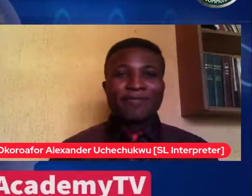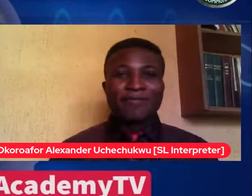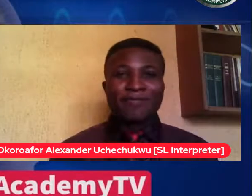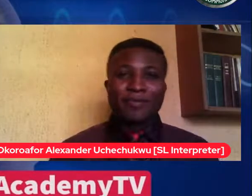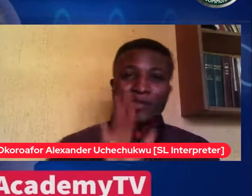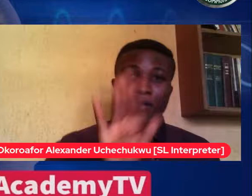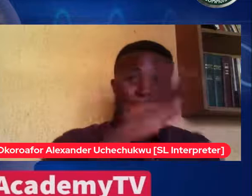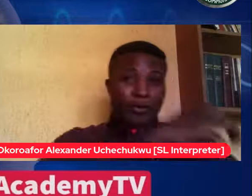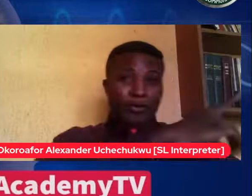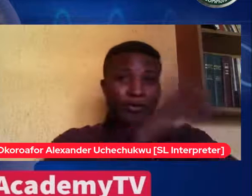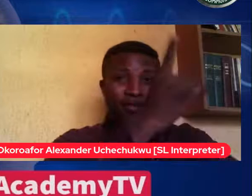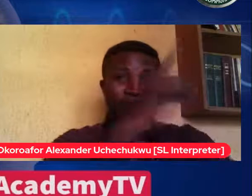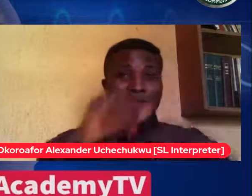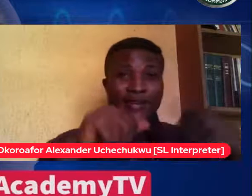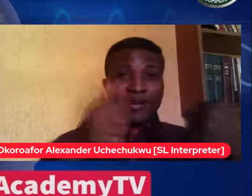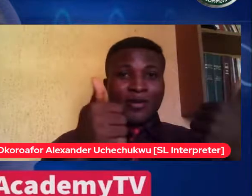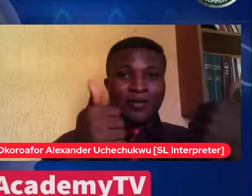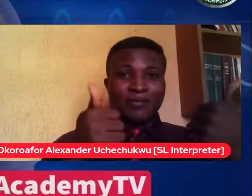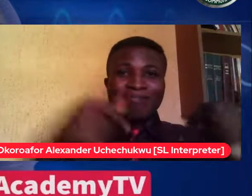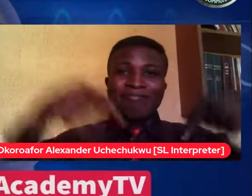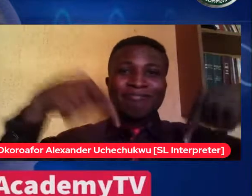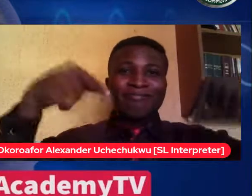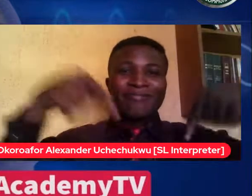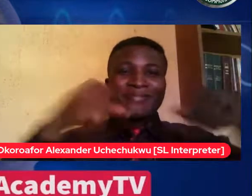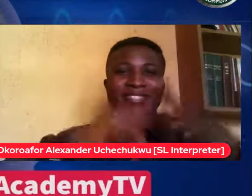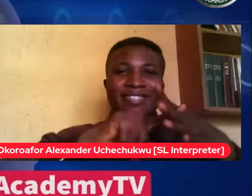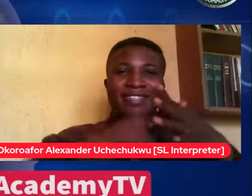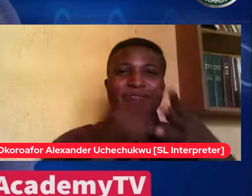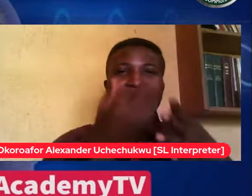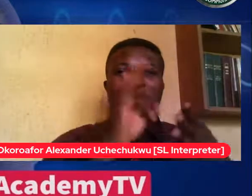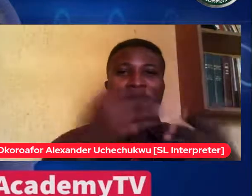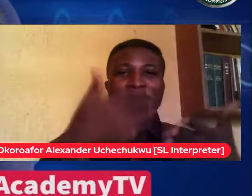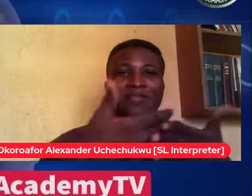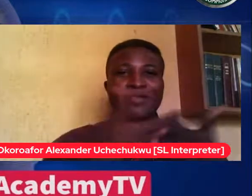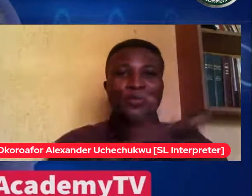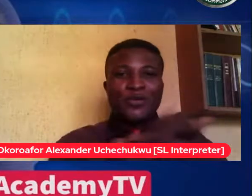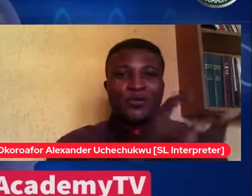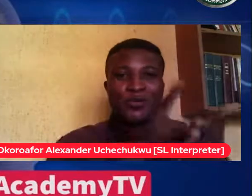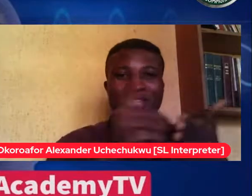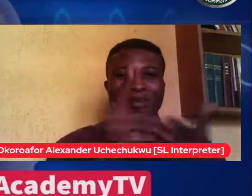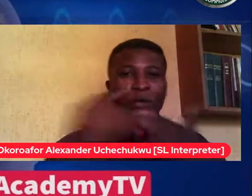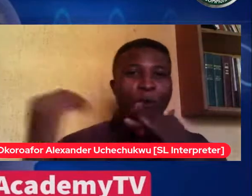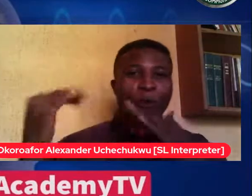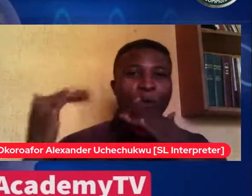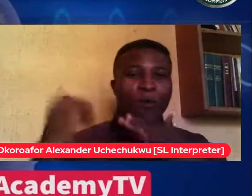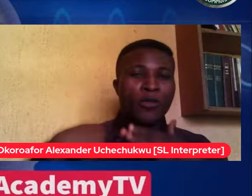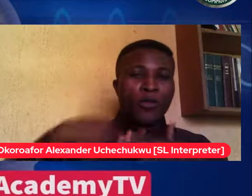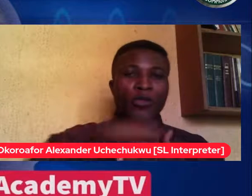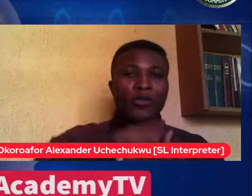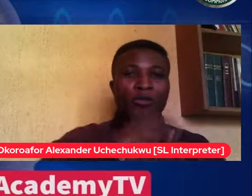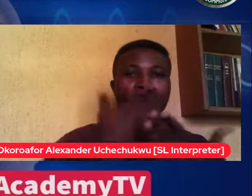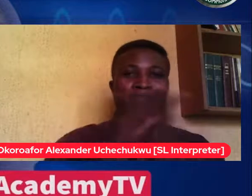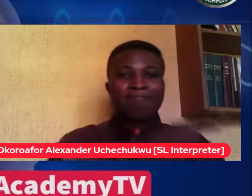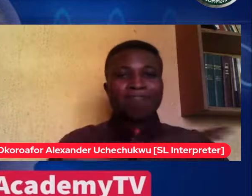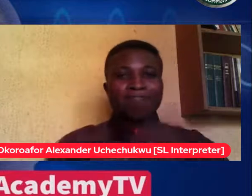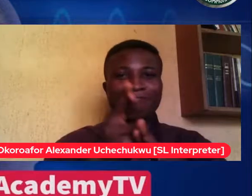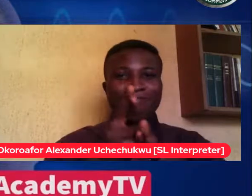Happy Valentine's Day. I hope we're all ready for a very fulfilling one.